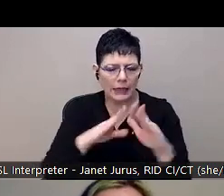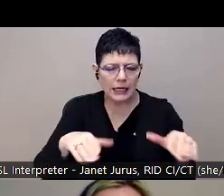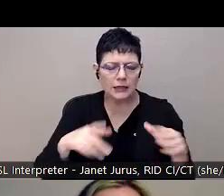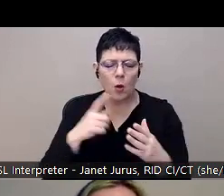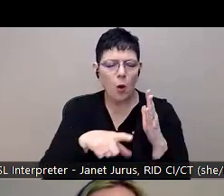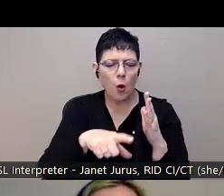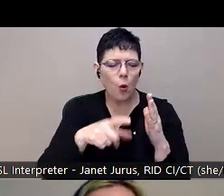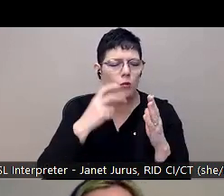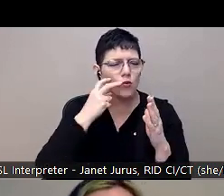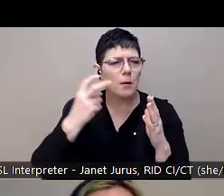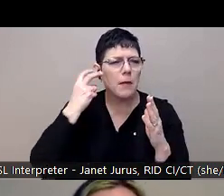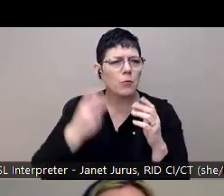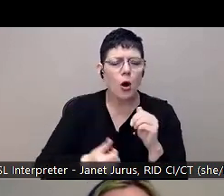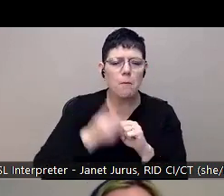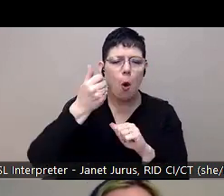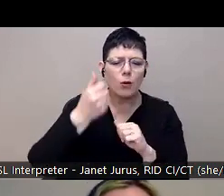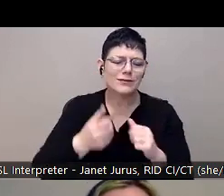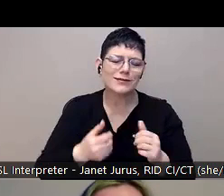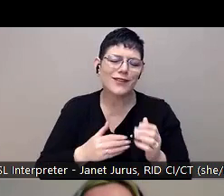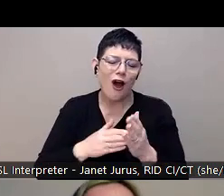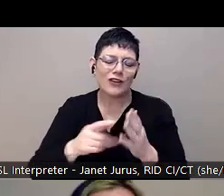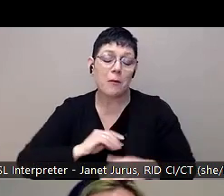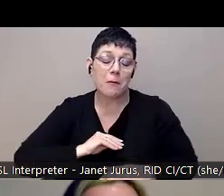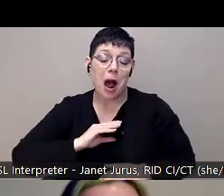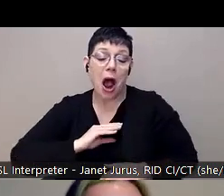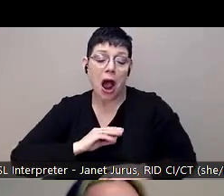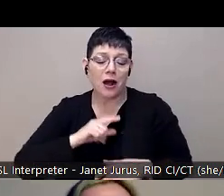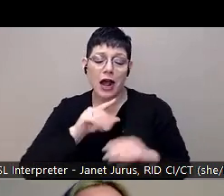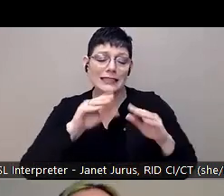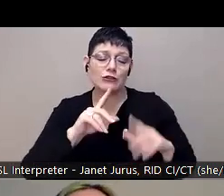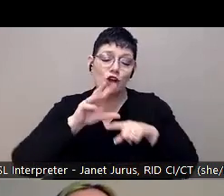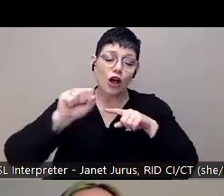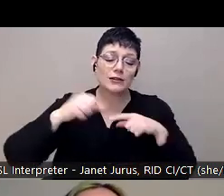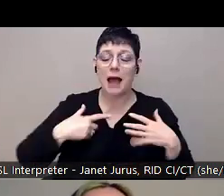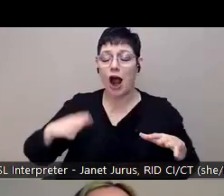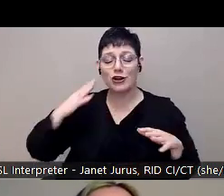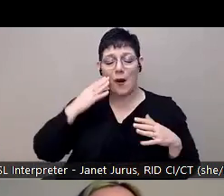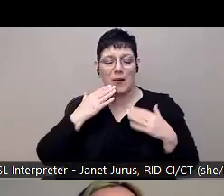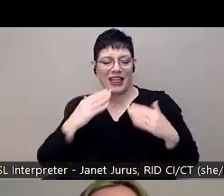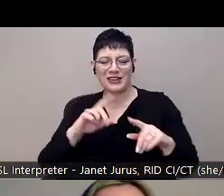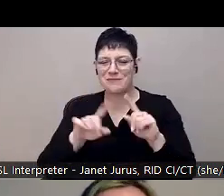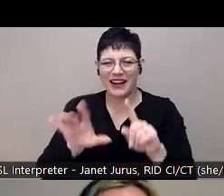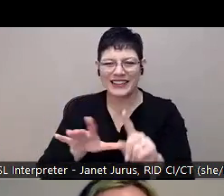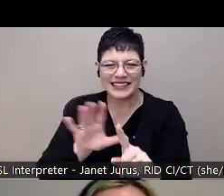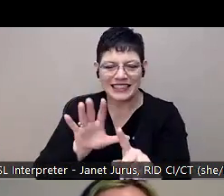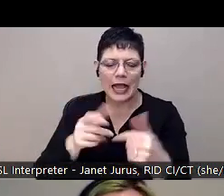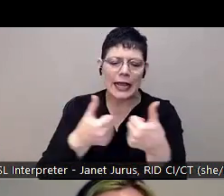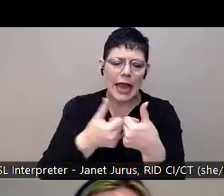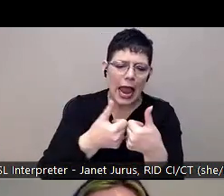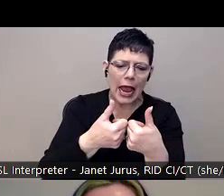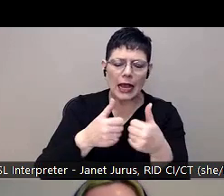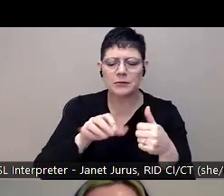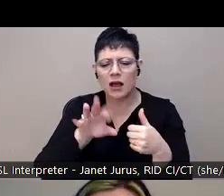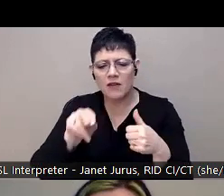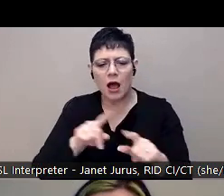those ones would just be boosting my ego. Like my teacher was awesome. And I'm like, thank you. I know. Um, and then the games are like the fun